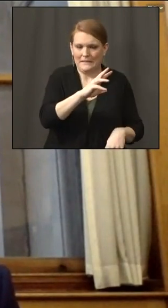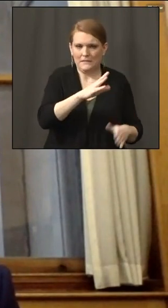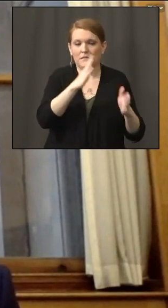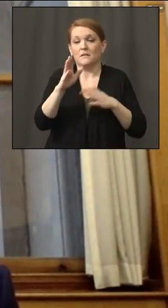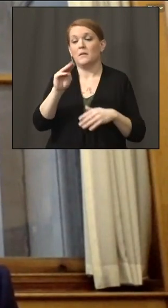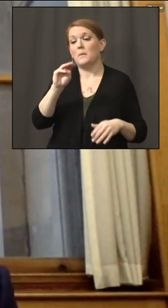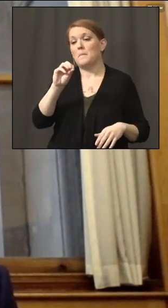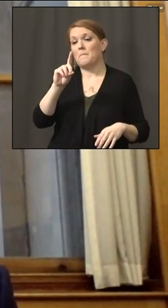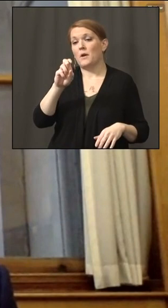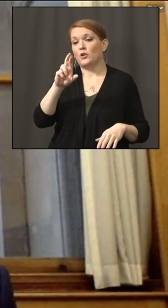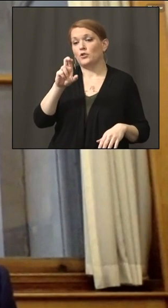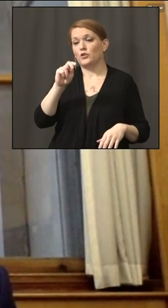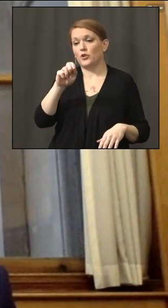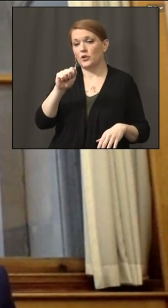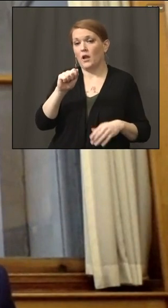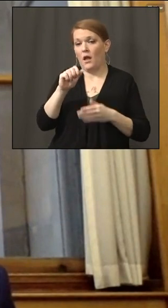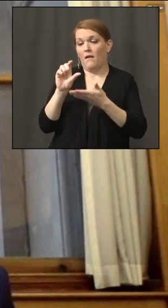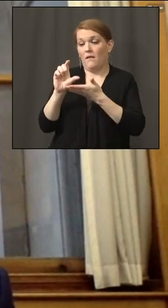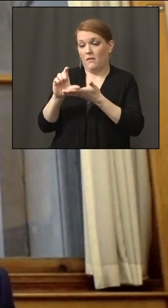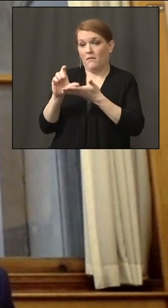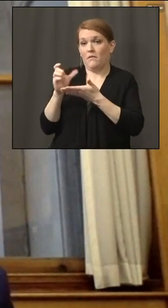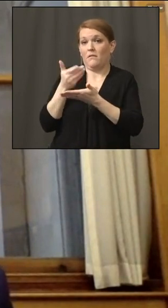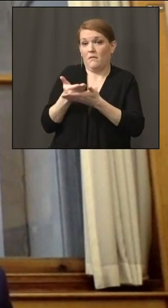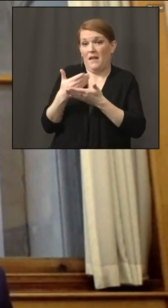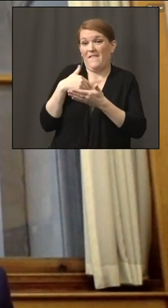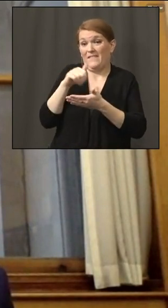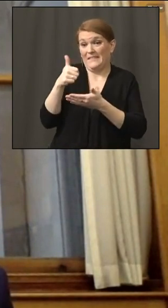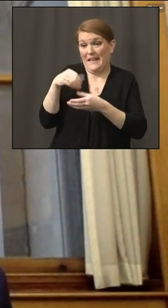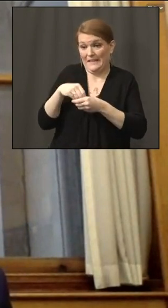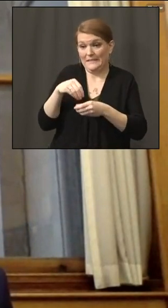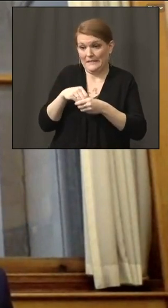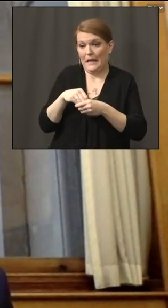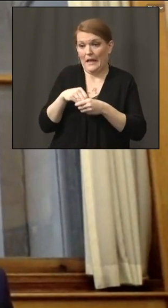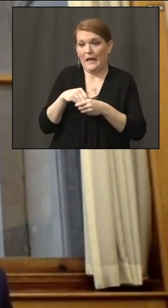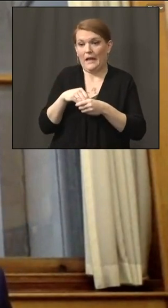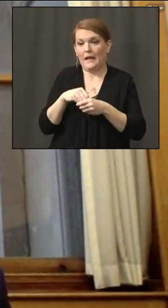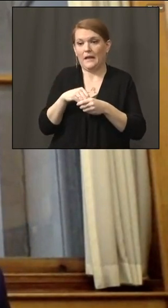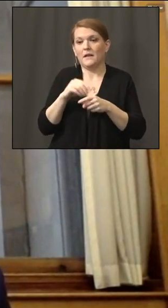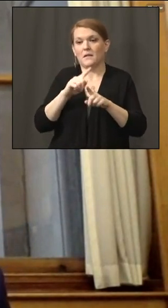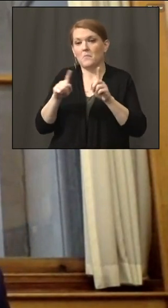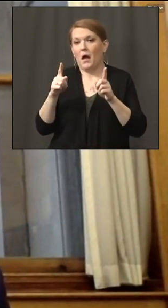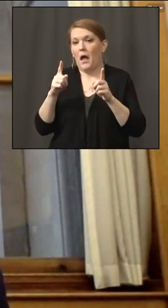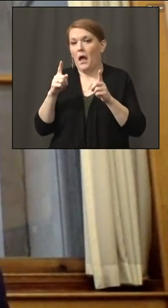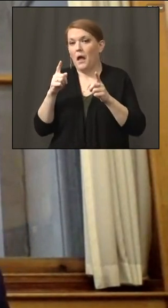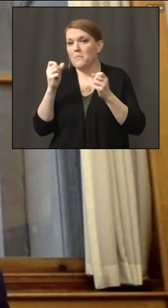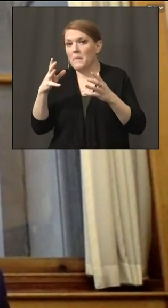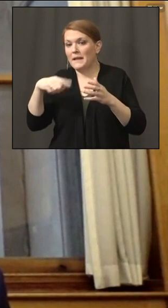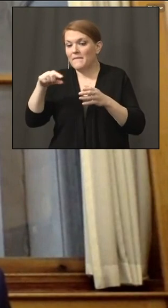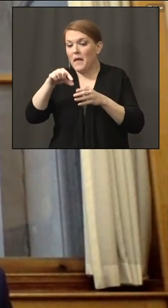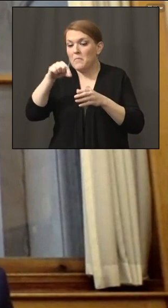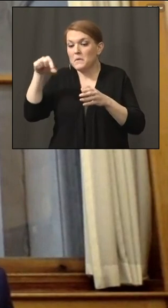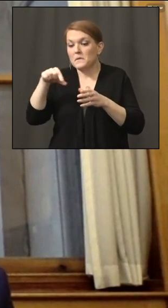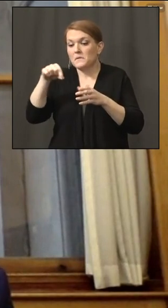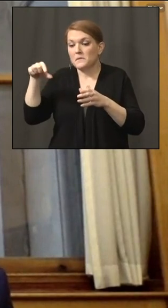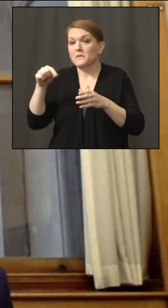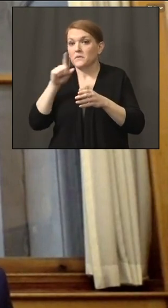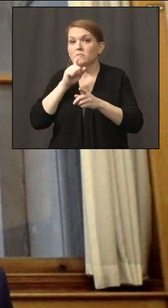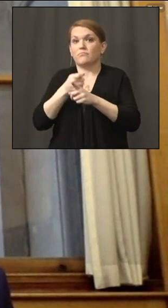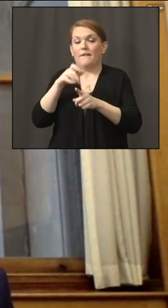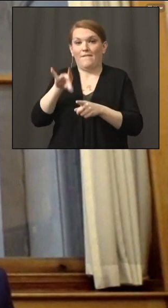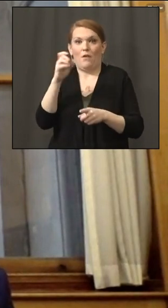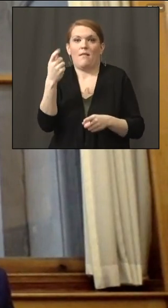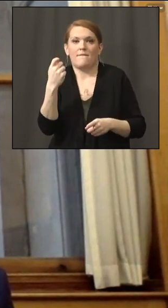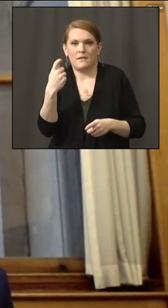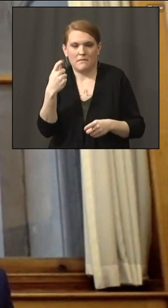set for 10 doses. And in many cases, vaccinated have been getting 11 doses out of those vials. So that's been